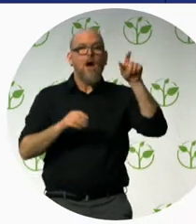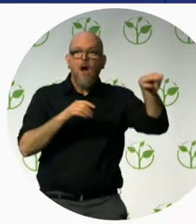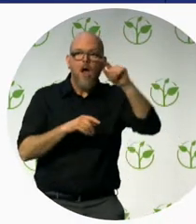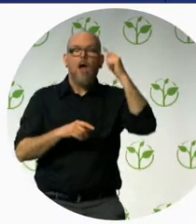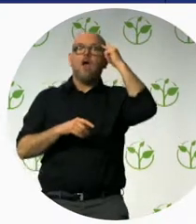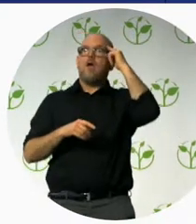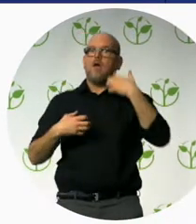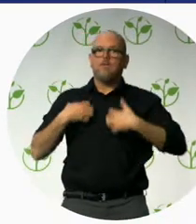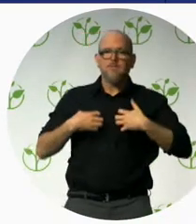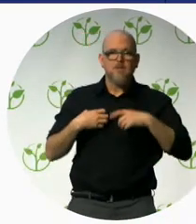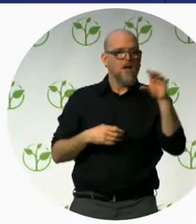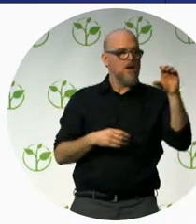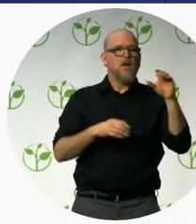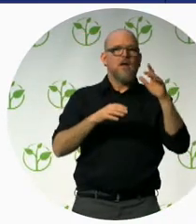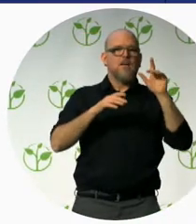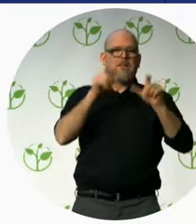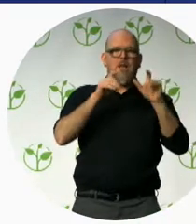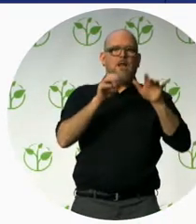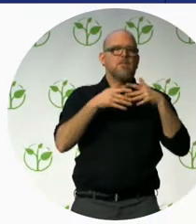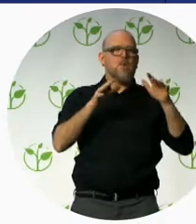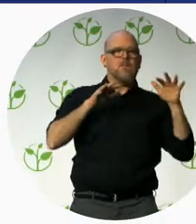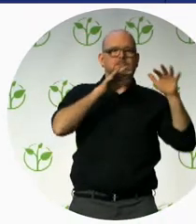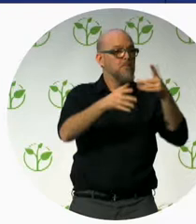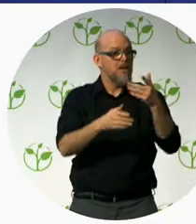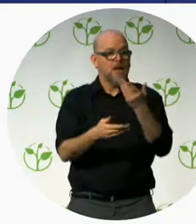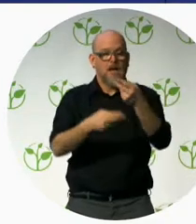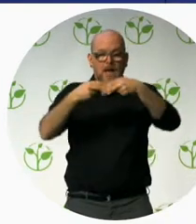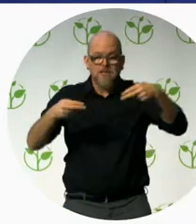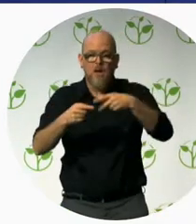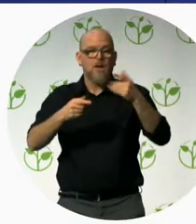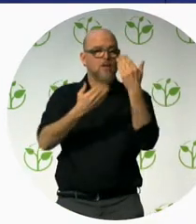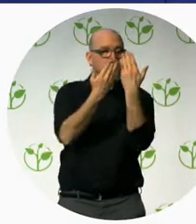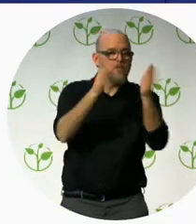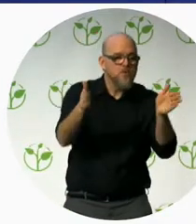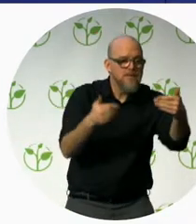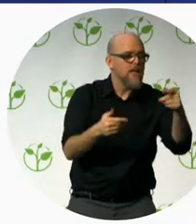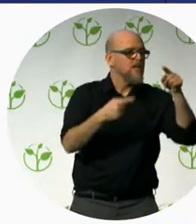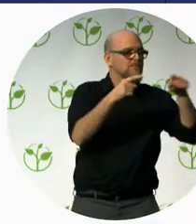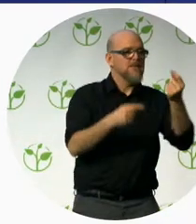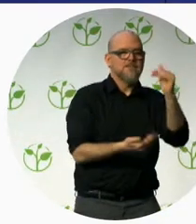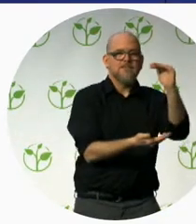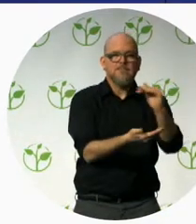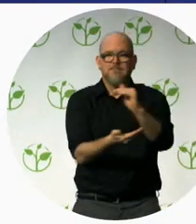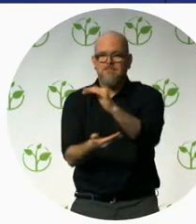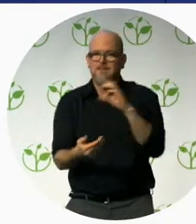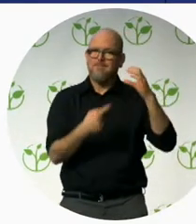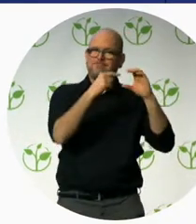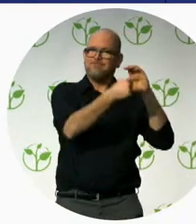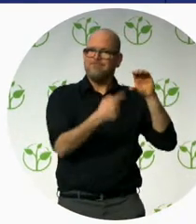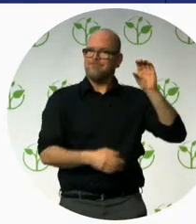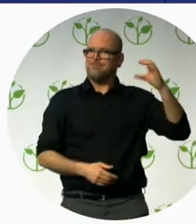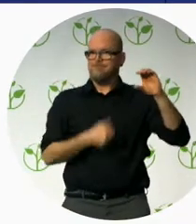dla obiektów turystycznych byłoby ubieganie się o europejski certyfikat dostępności.